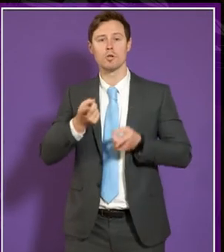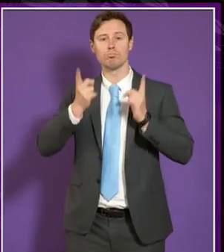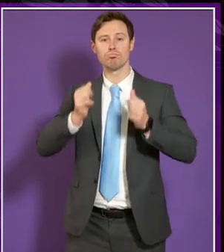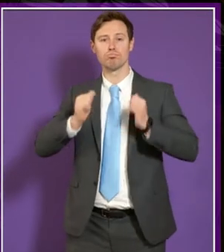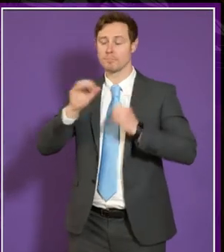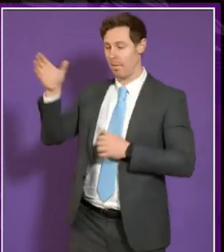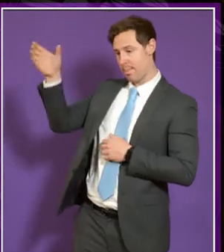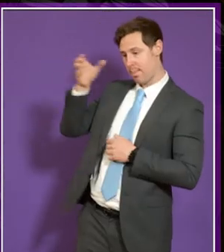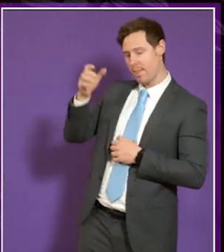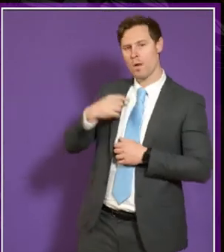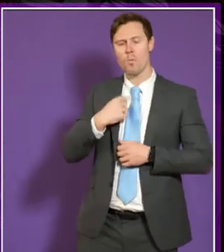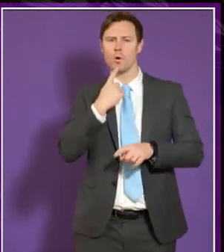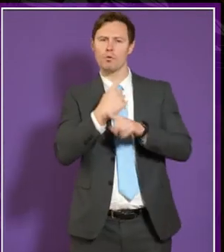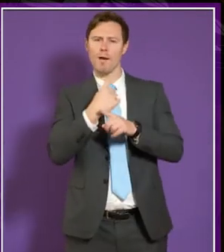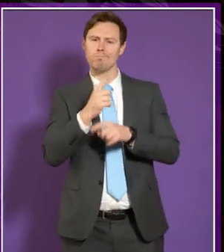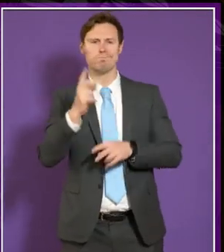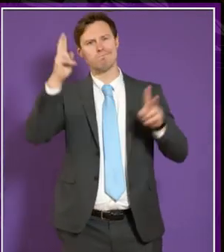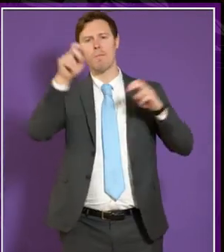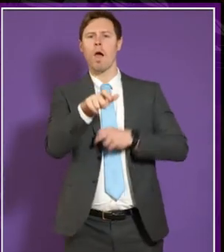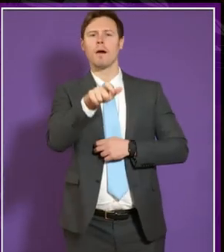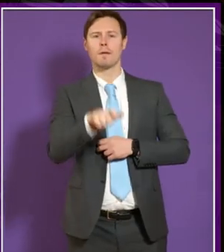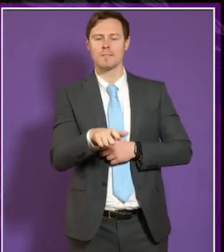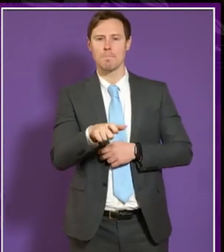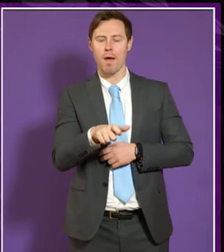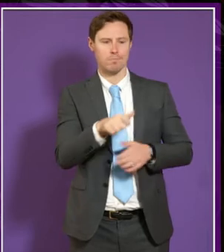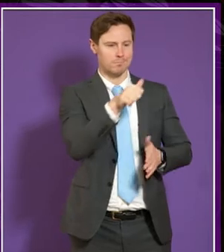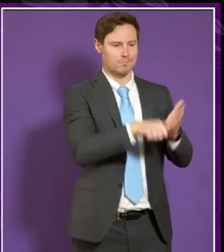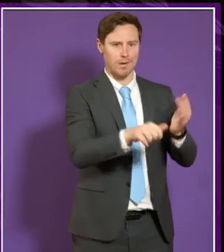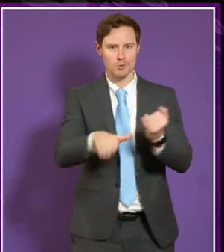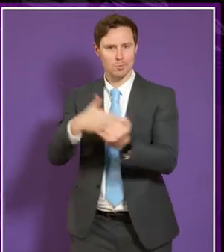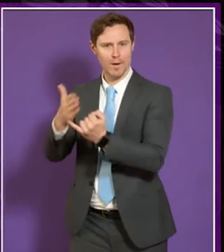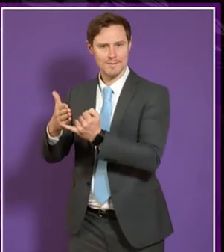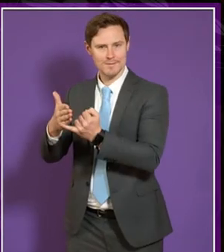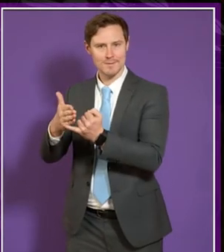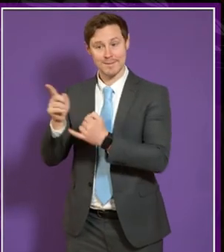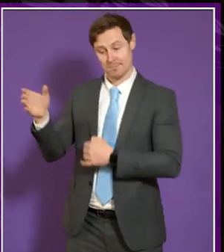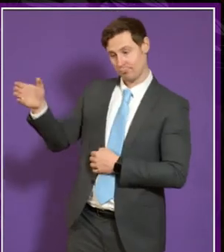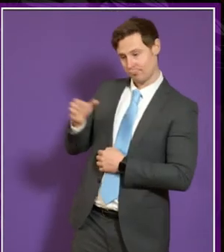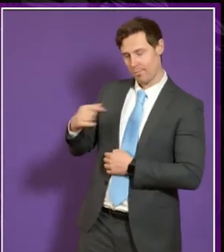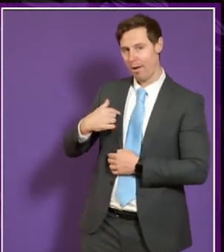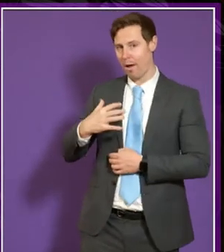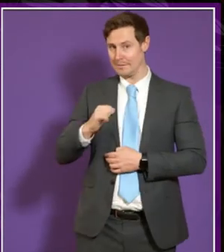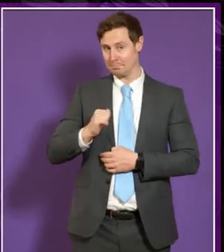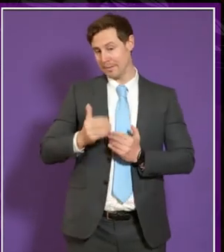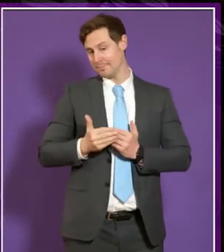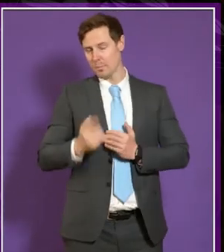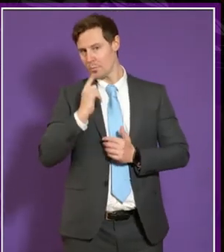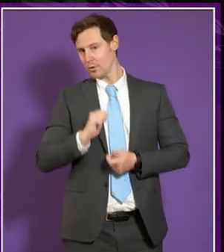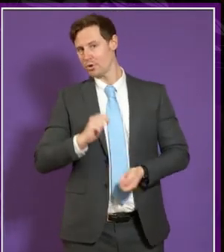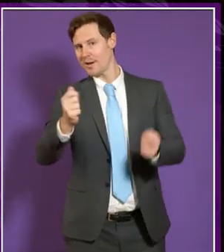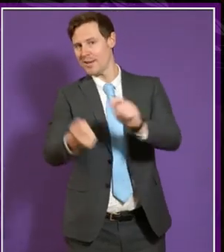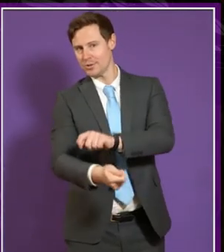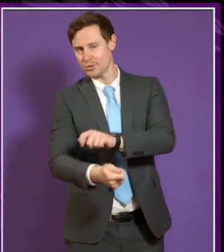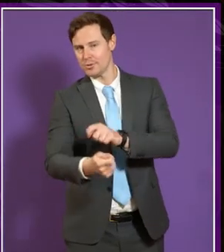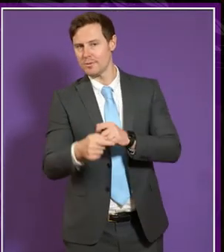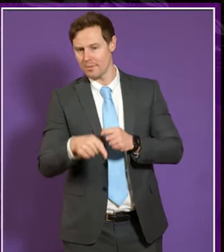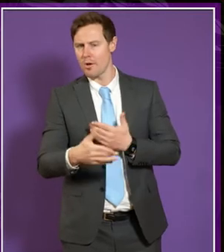customer journey of the customer experience so he has come in the last nine months so I'm expecting some element of change um but yeah there's